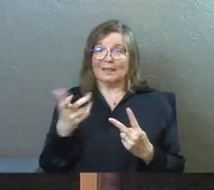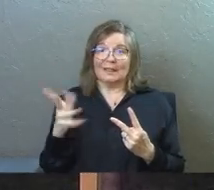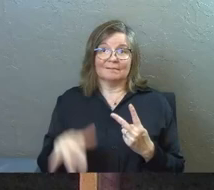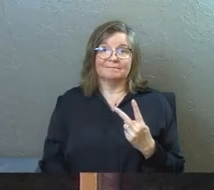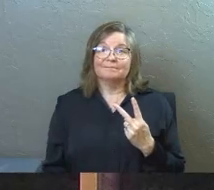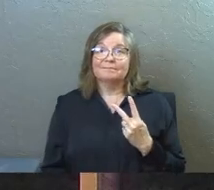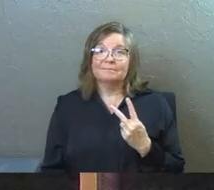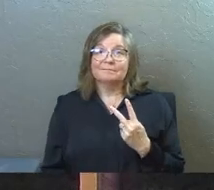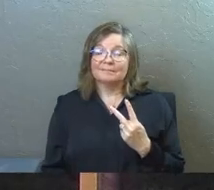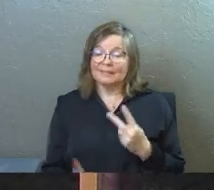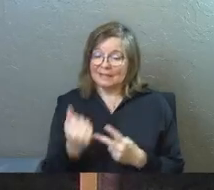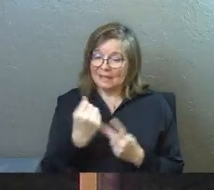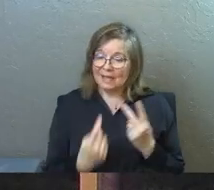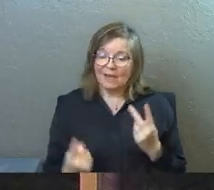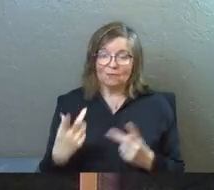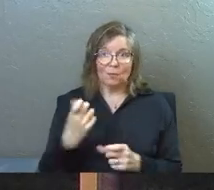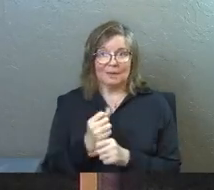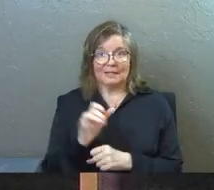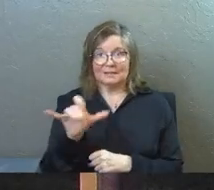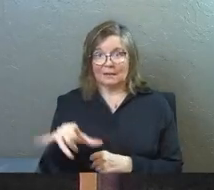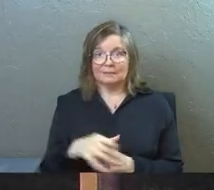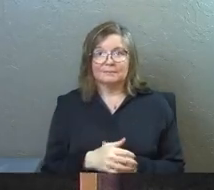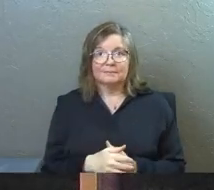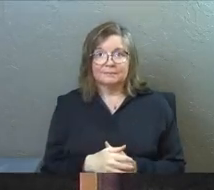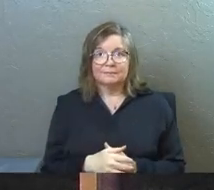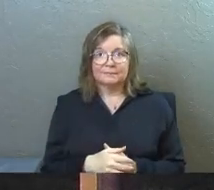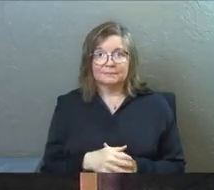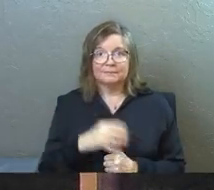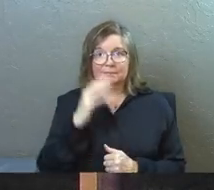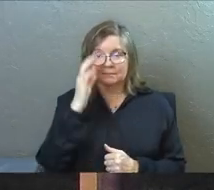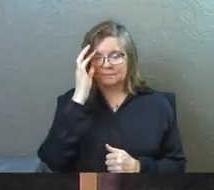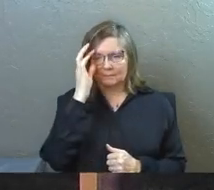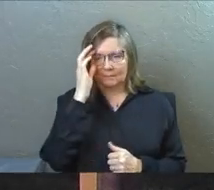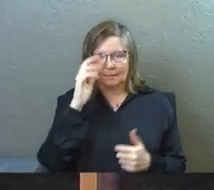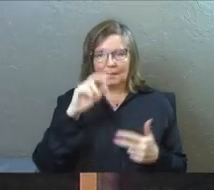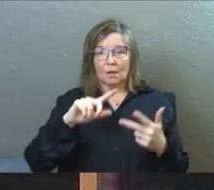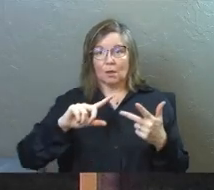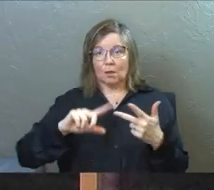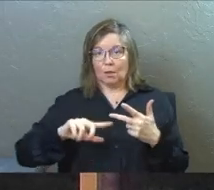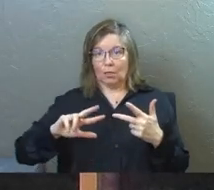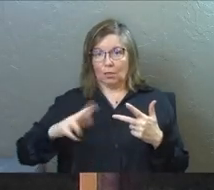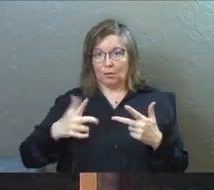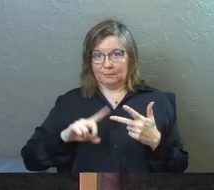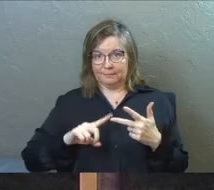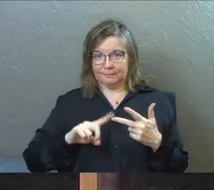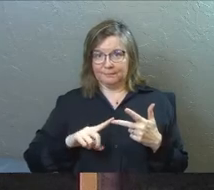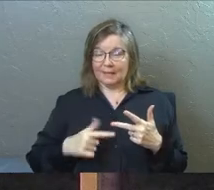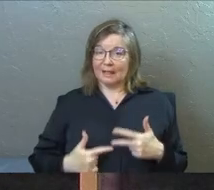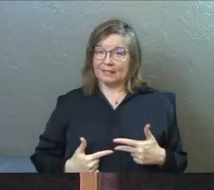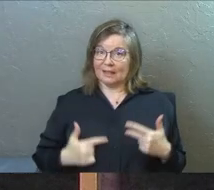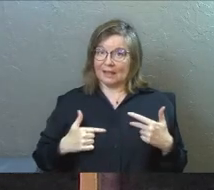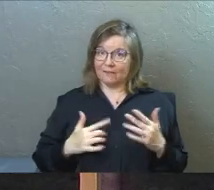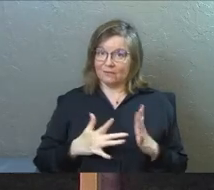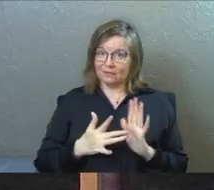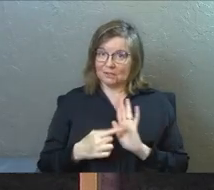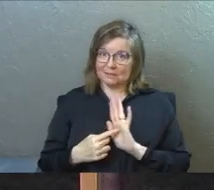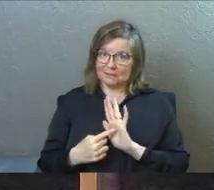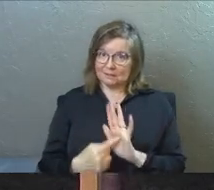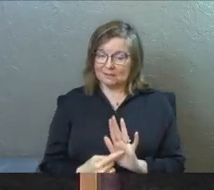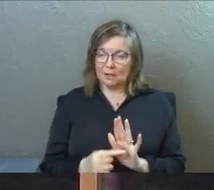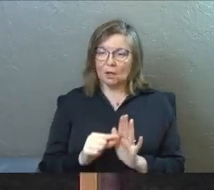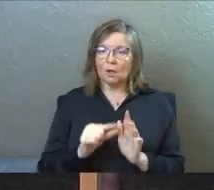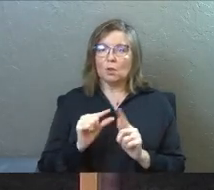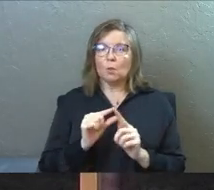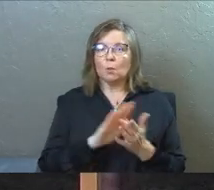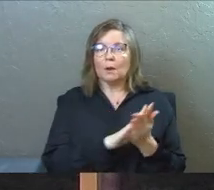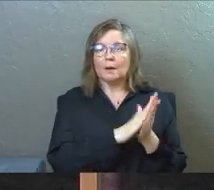That's it. And everybody gets them. So here comes the third, the life of Jesus. So the